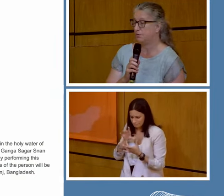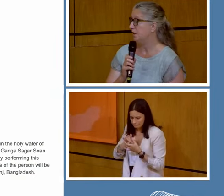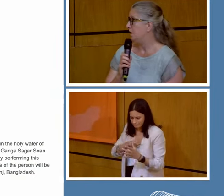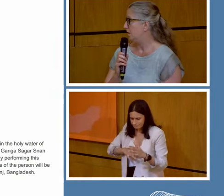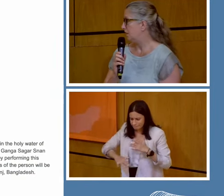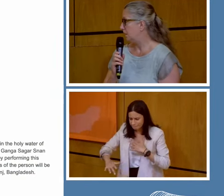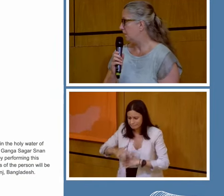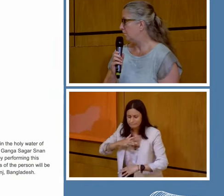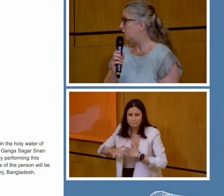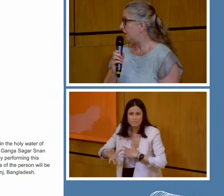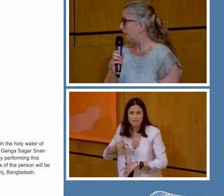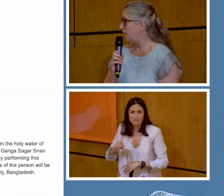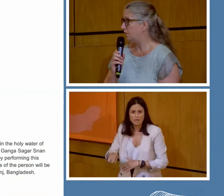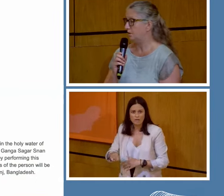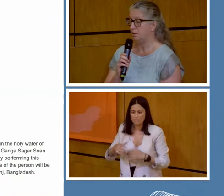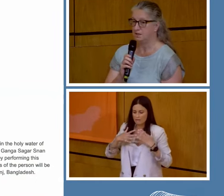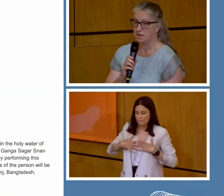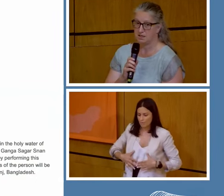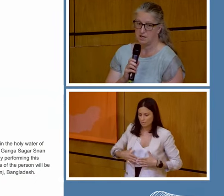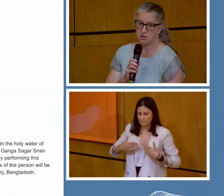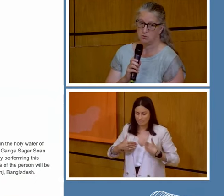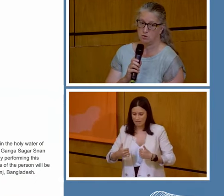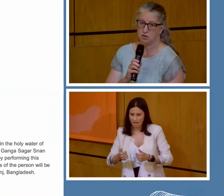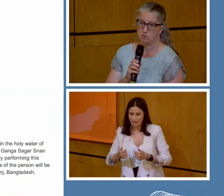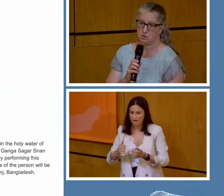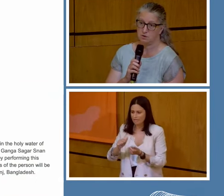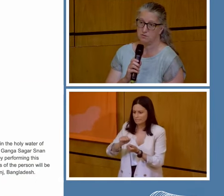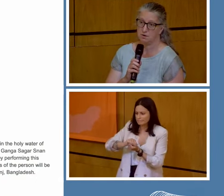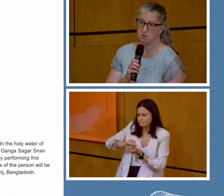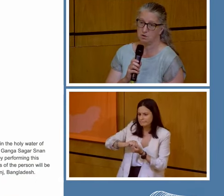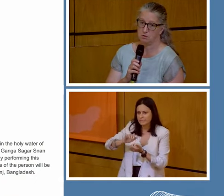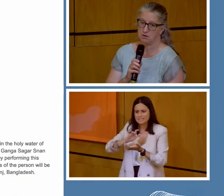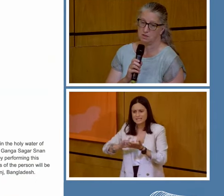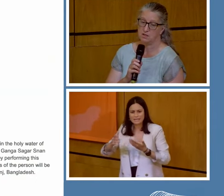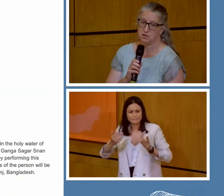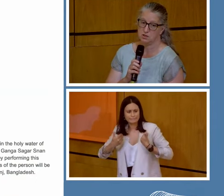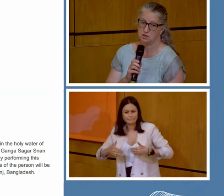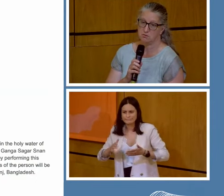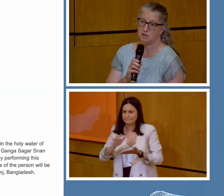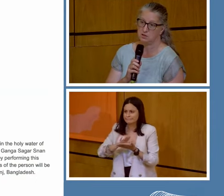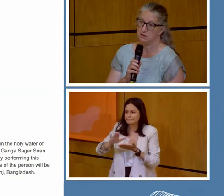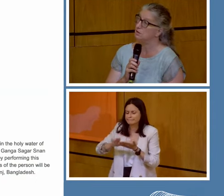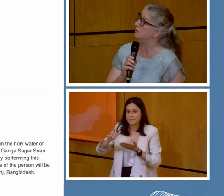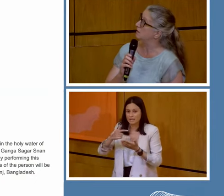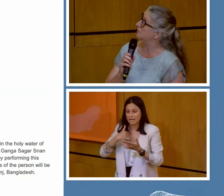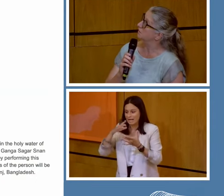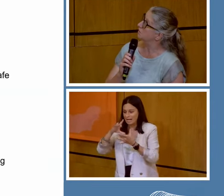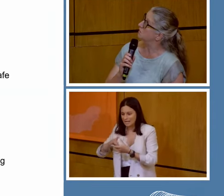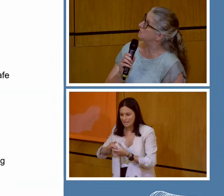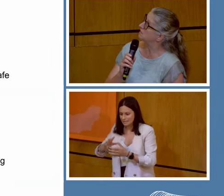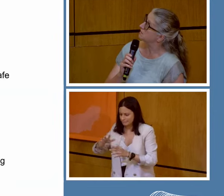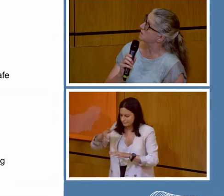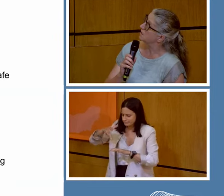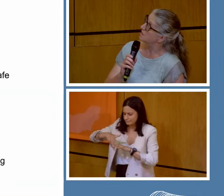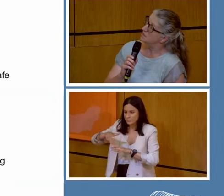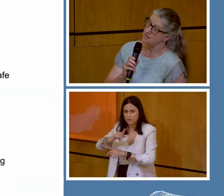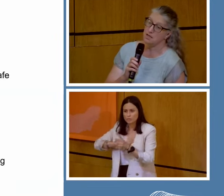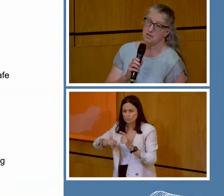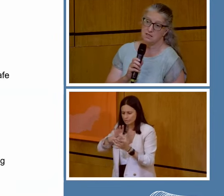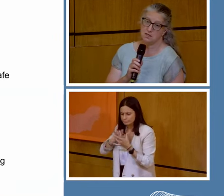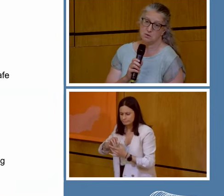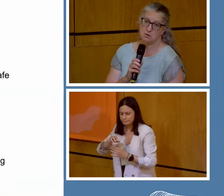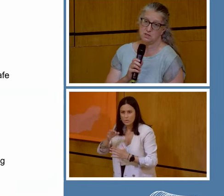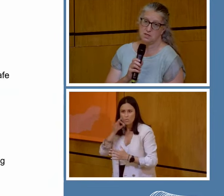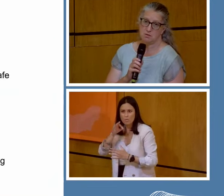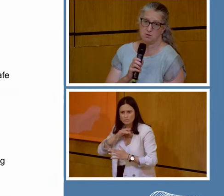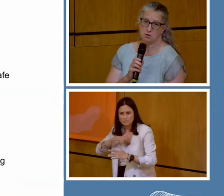bodily health and sanitation and washing, but also very much about indigenous religions and communities. And